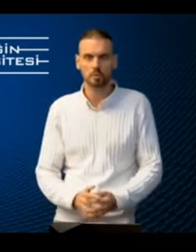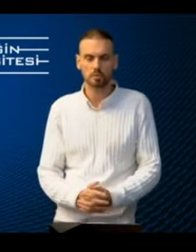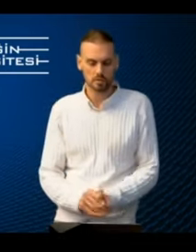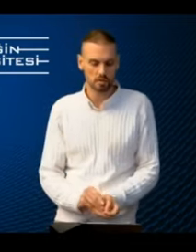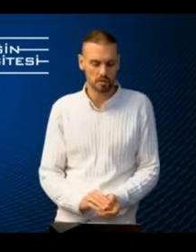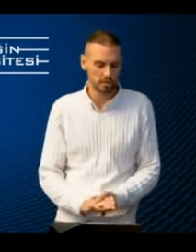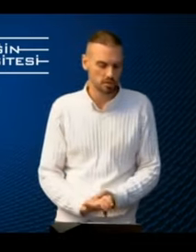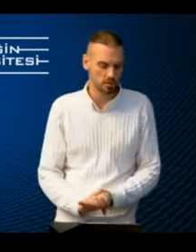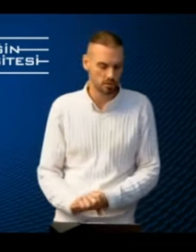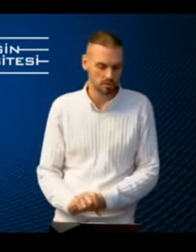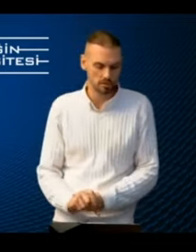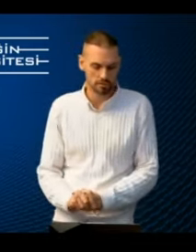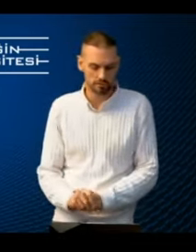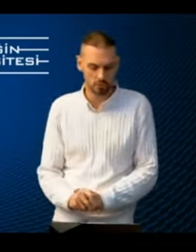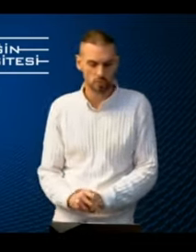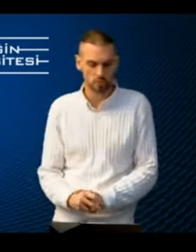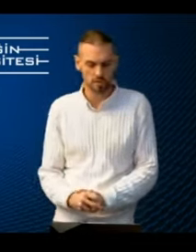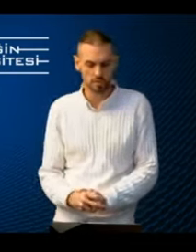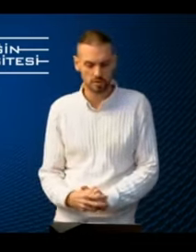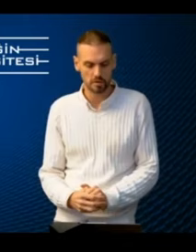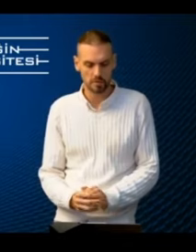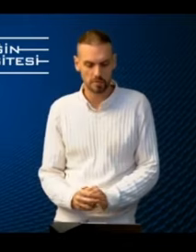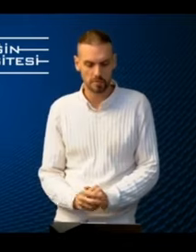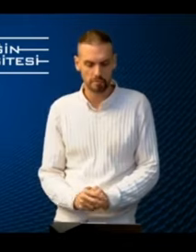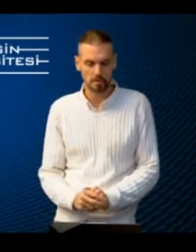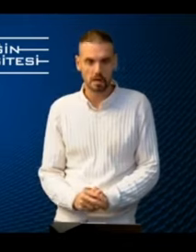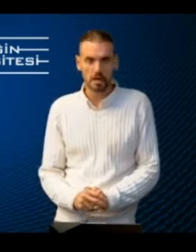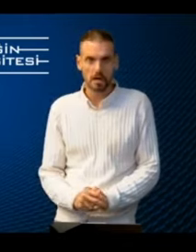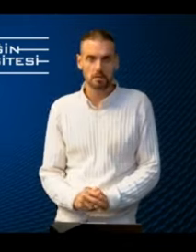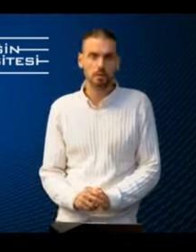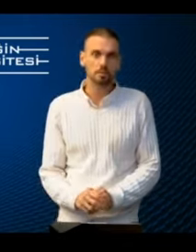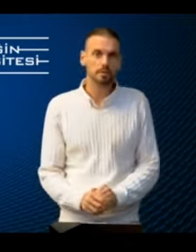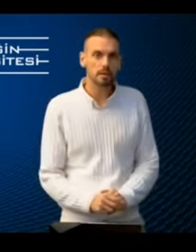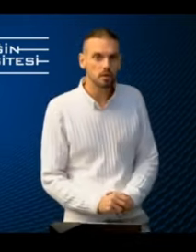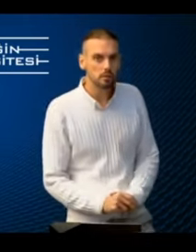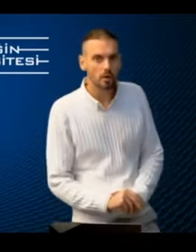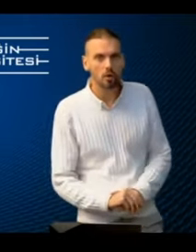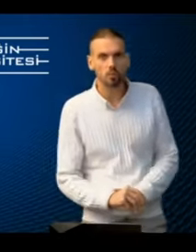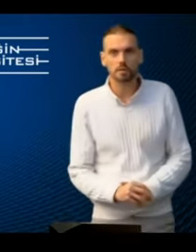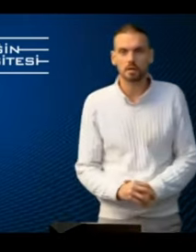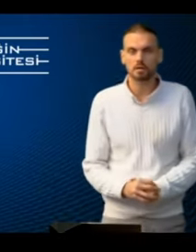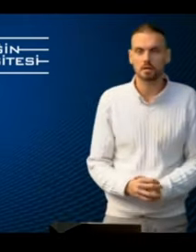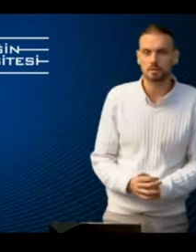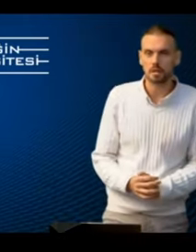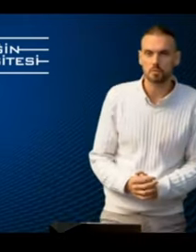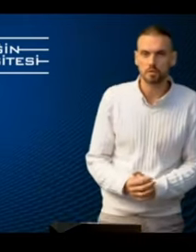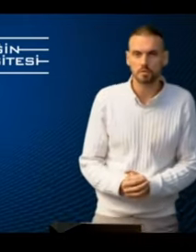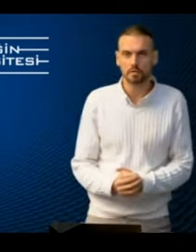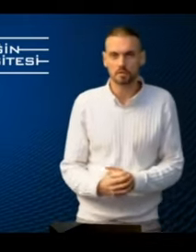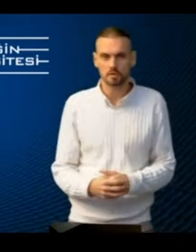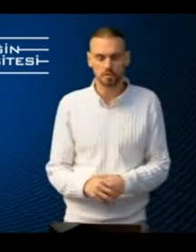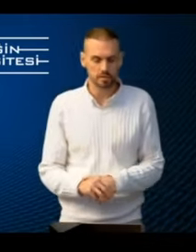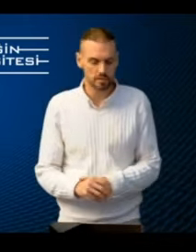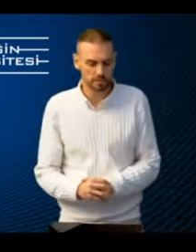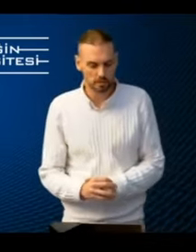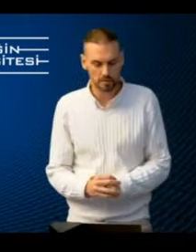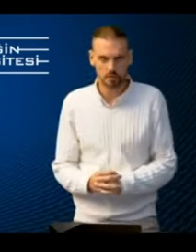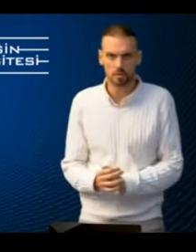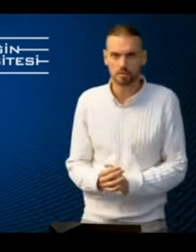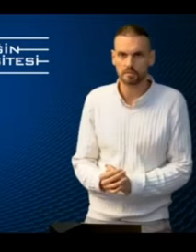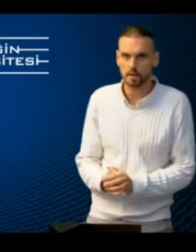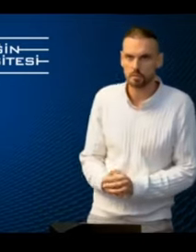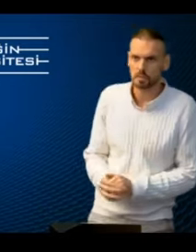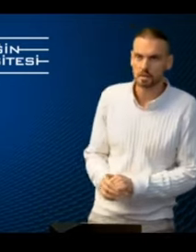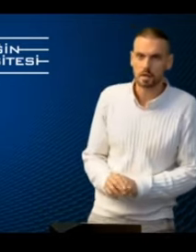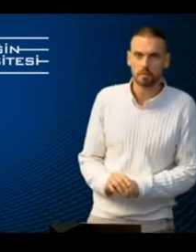find employment in the aviation industry or tourism industry. As well, we think, we hope that some of the travelers with disabilities